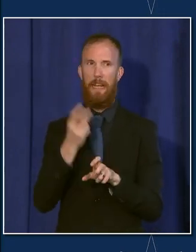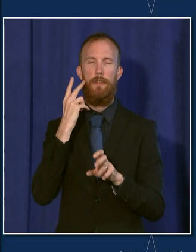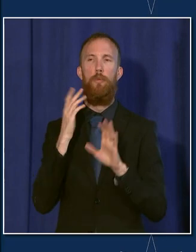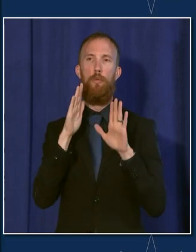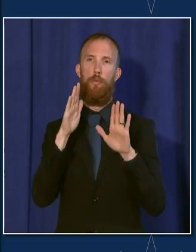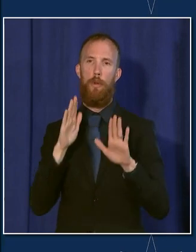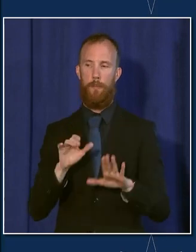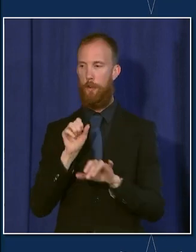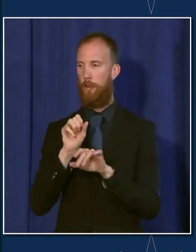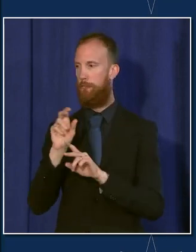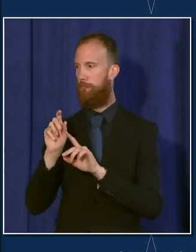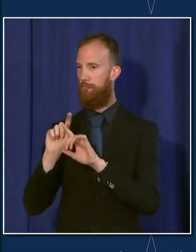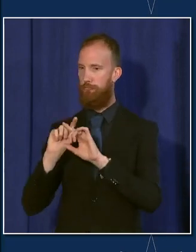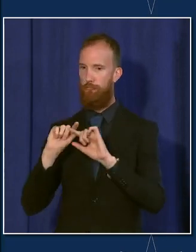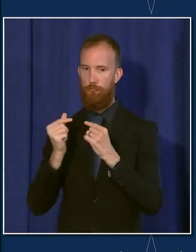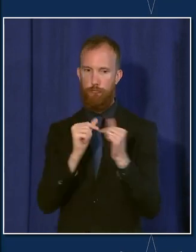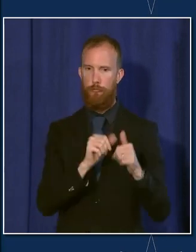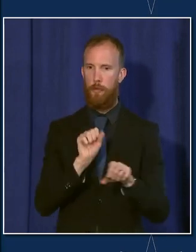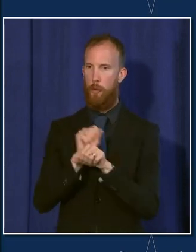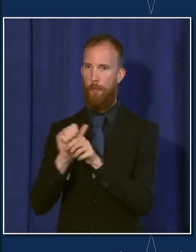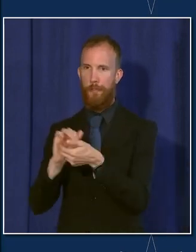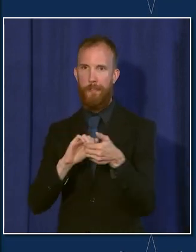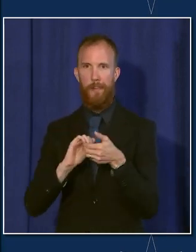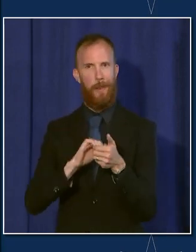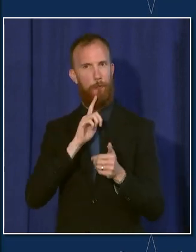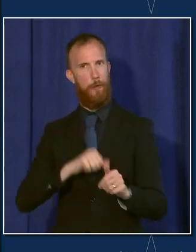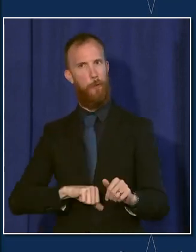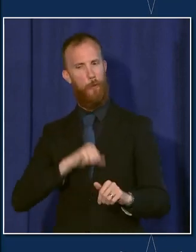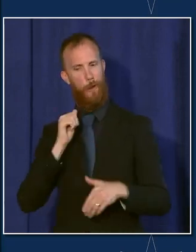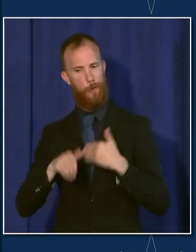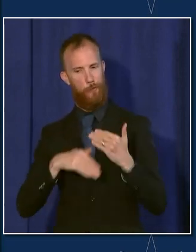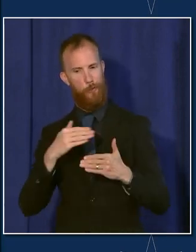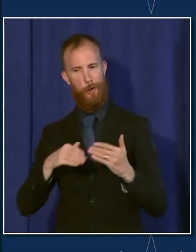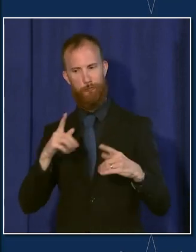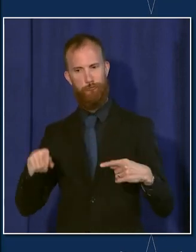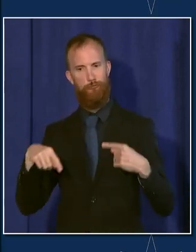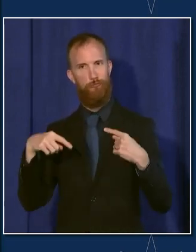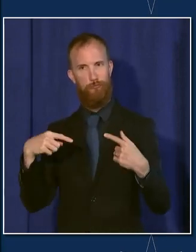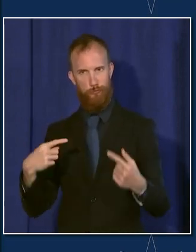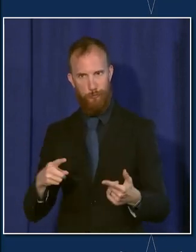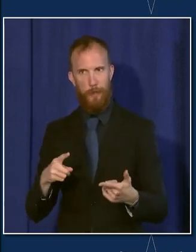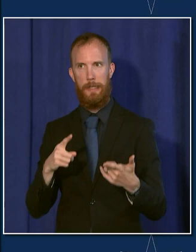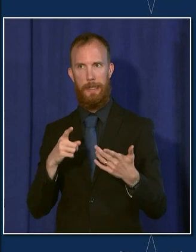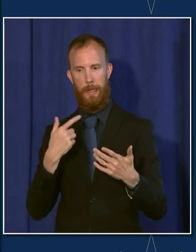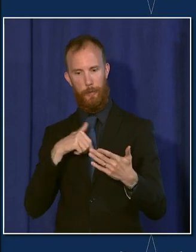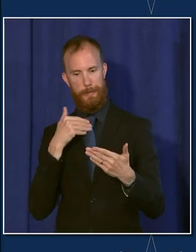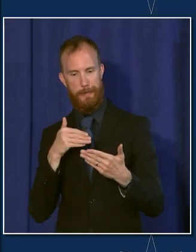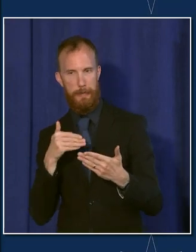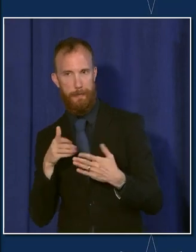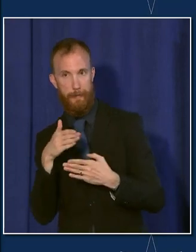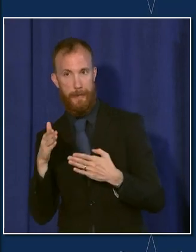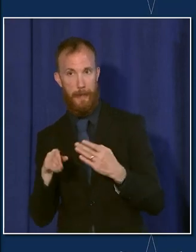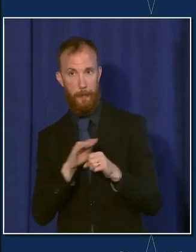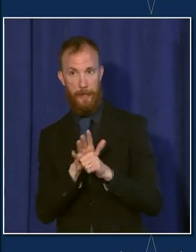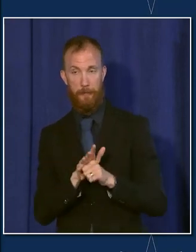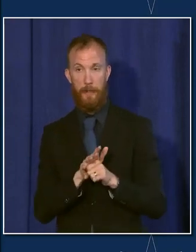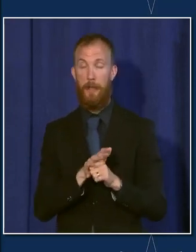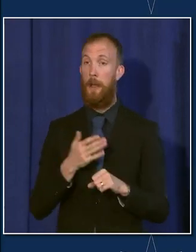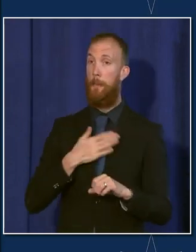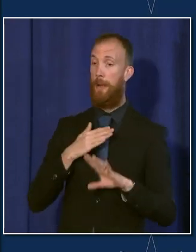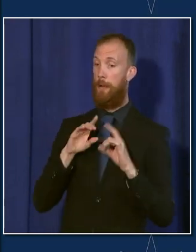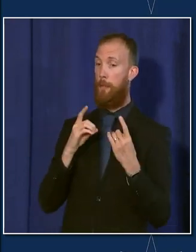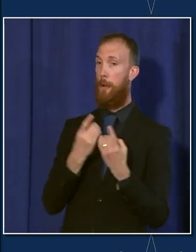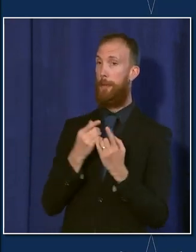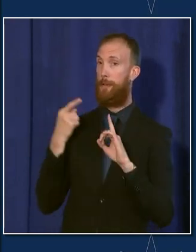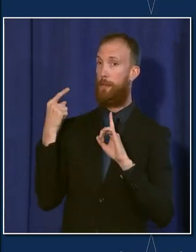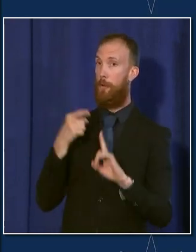proud of the progress we've made and will continue to make getting closer to ending this pandemic. My department's core mission is